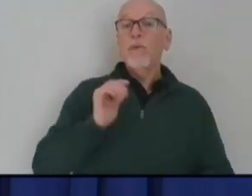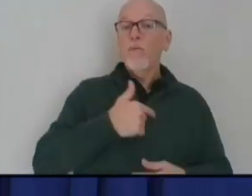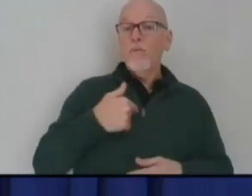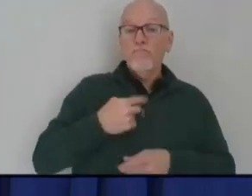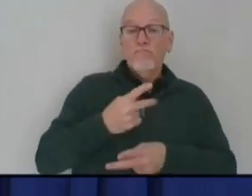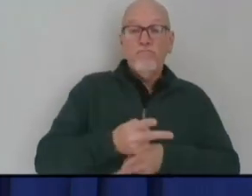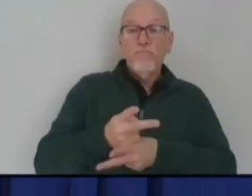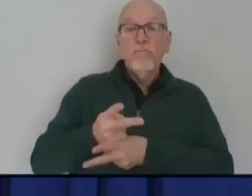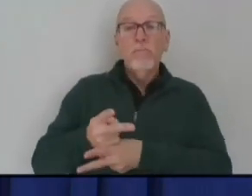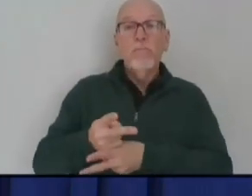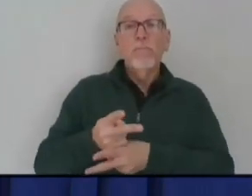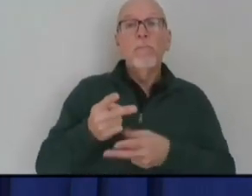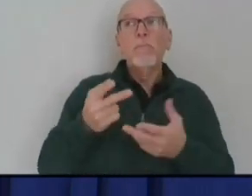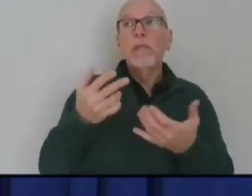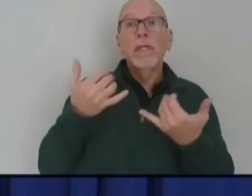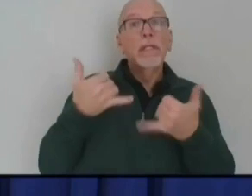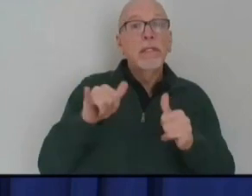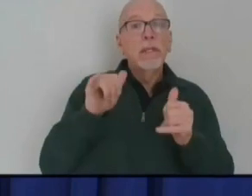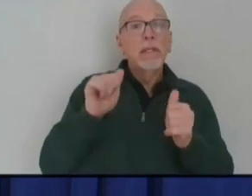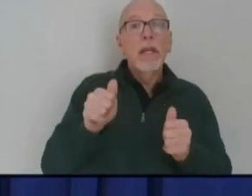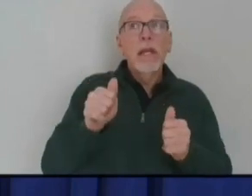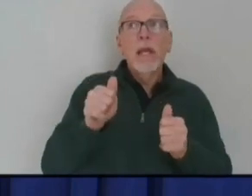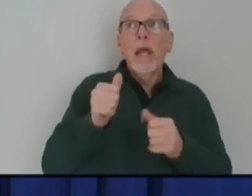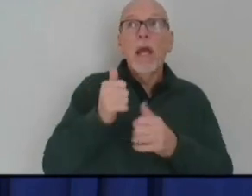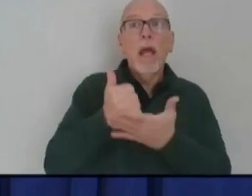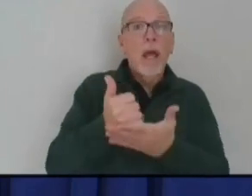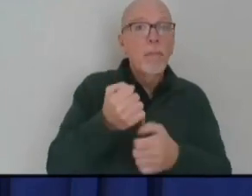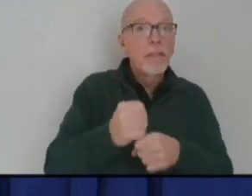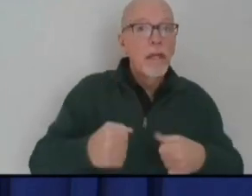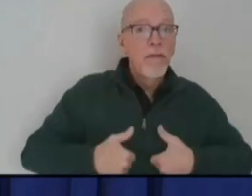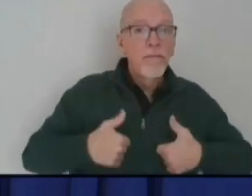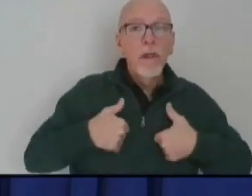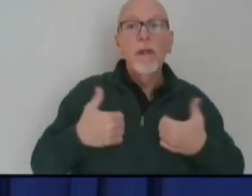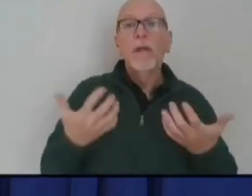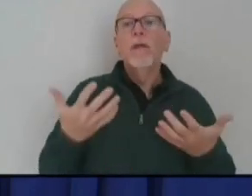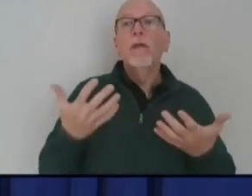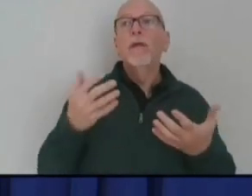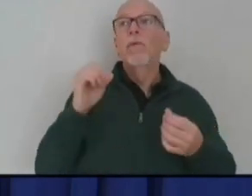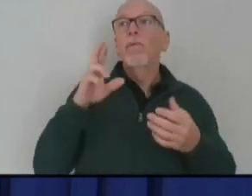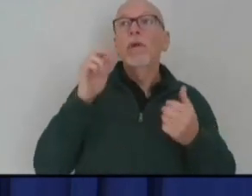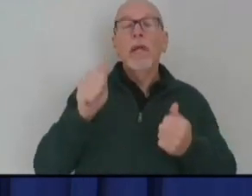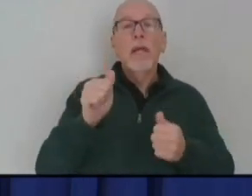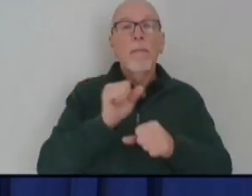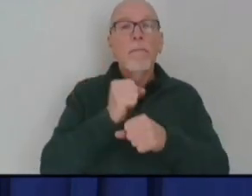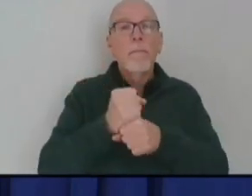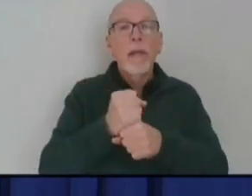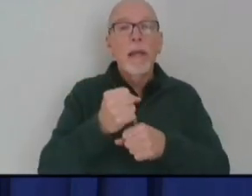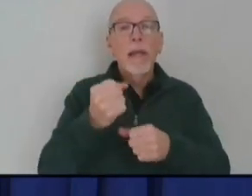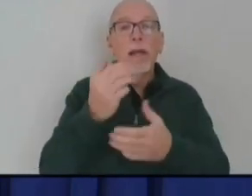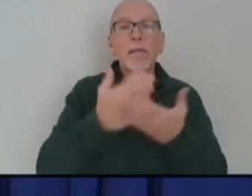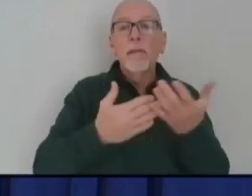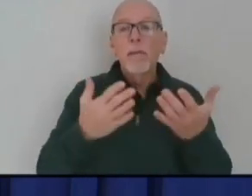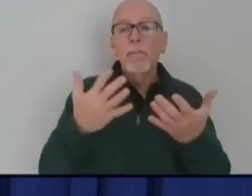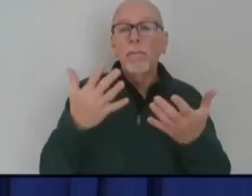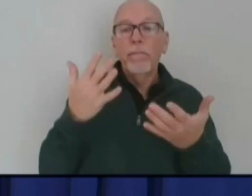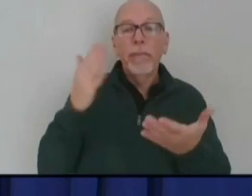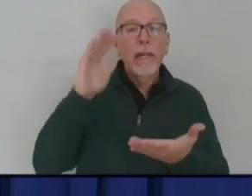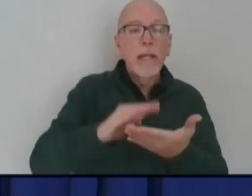profound consequences like saving lives and decreasing prolonged and maybe even permanent health effects.